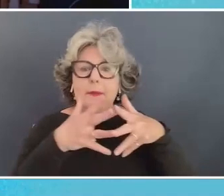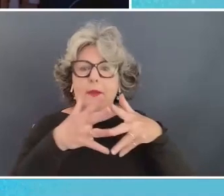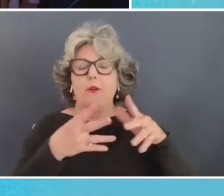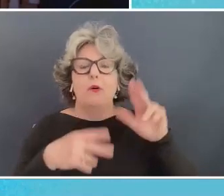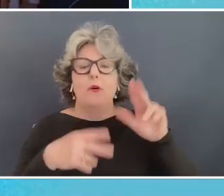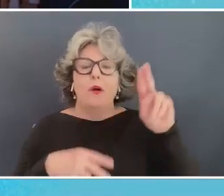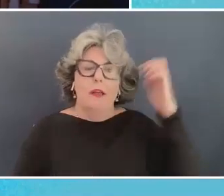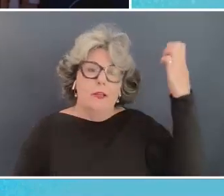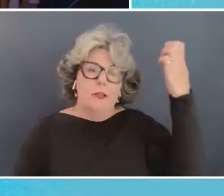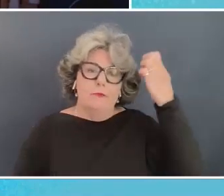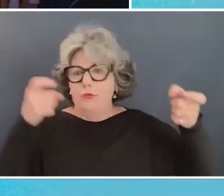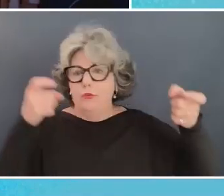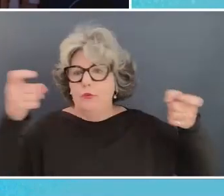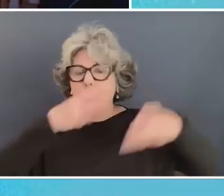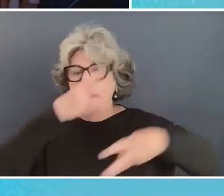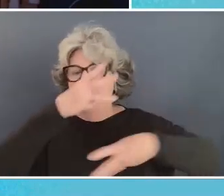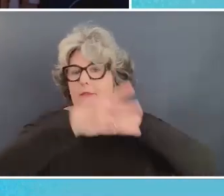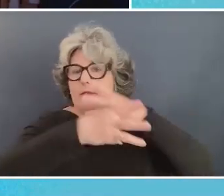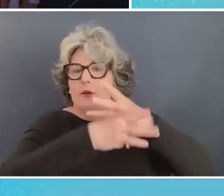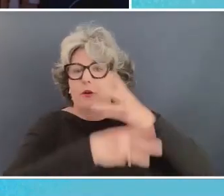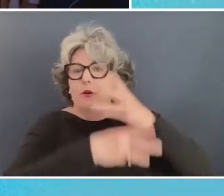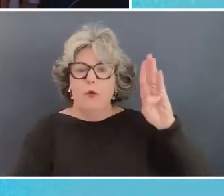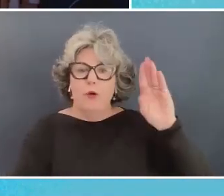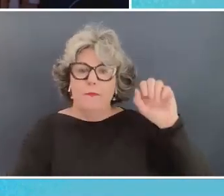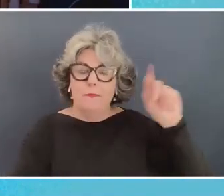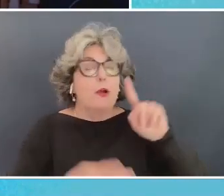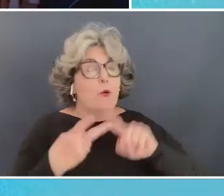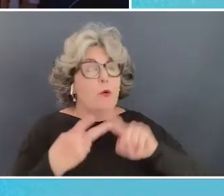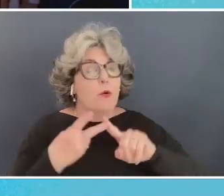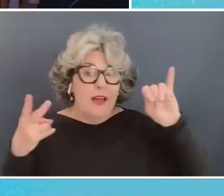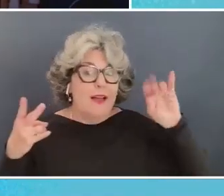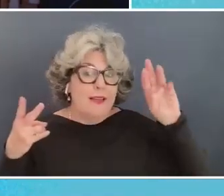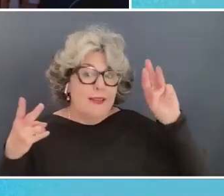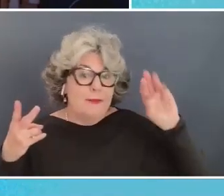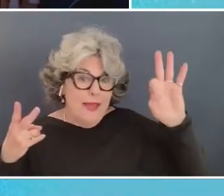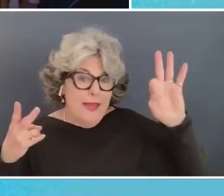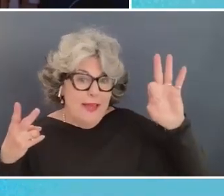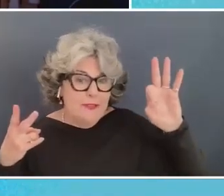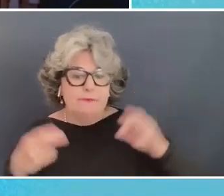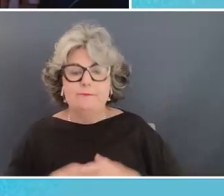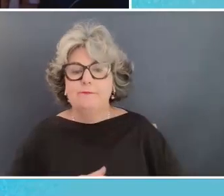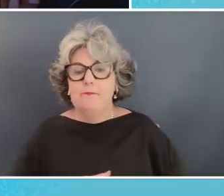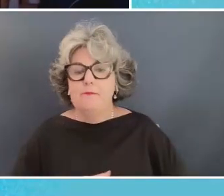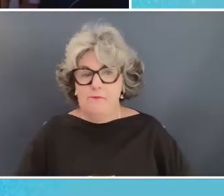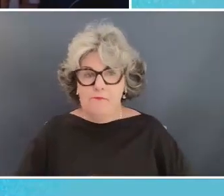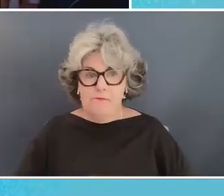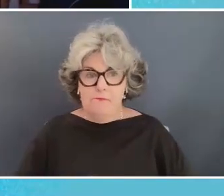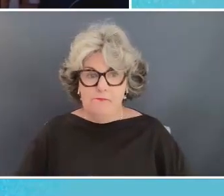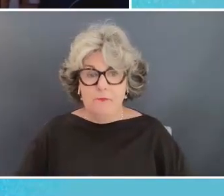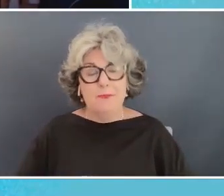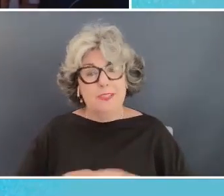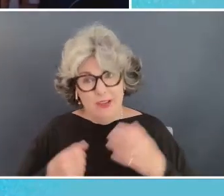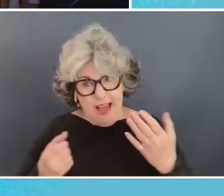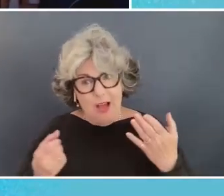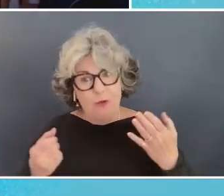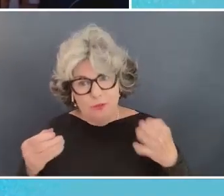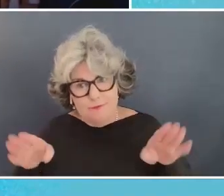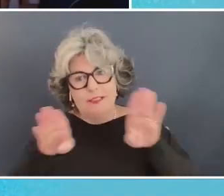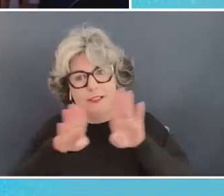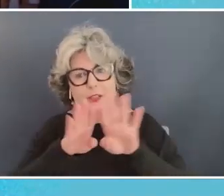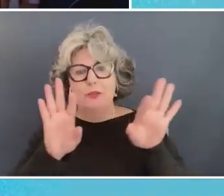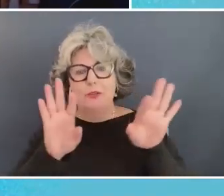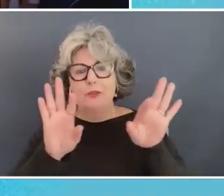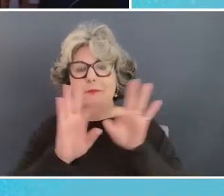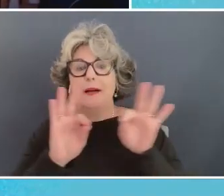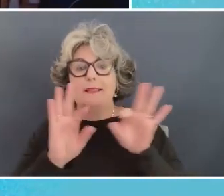run the world bank or the imf so i would um conclude by